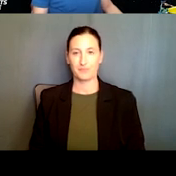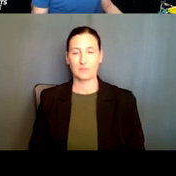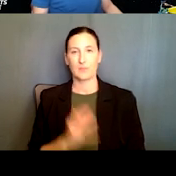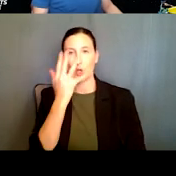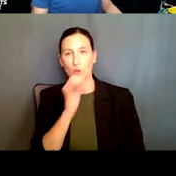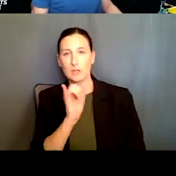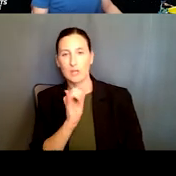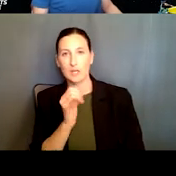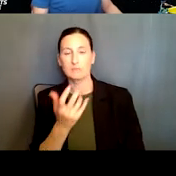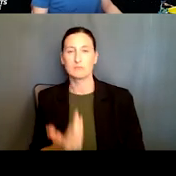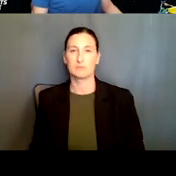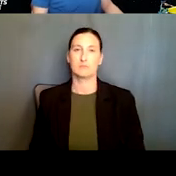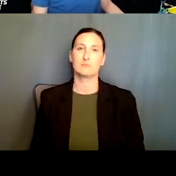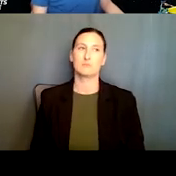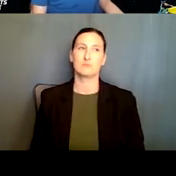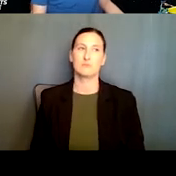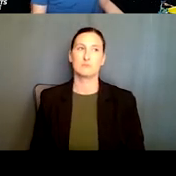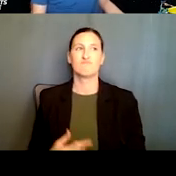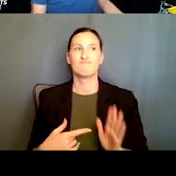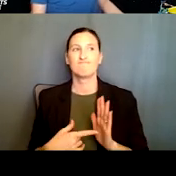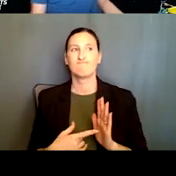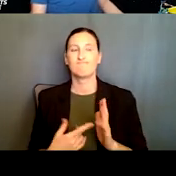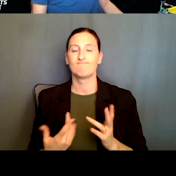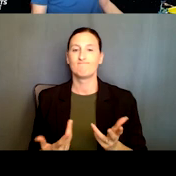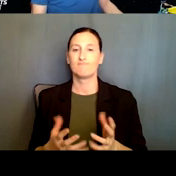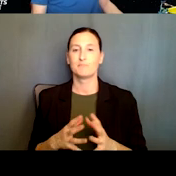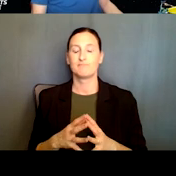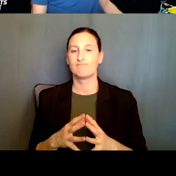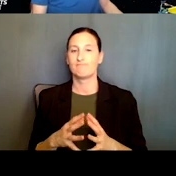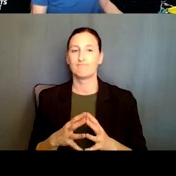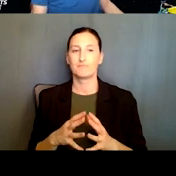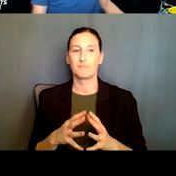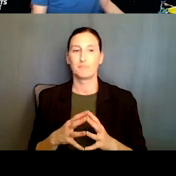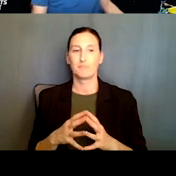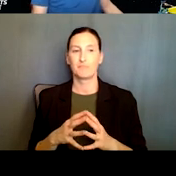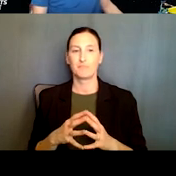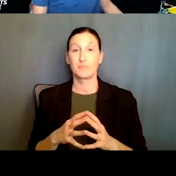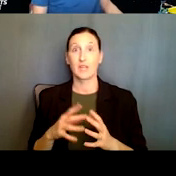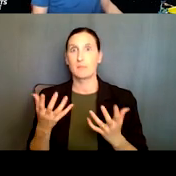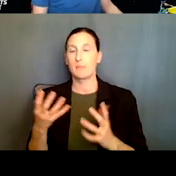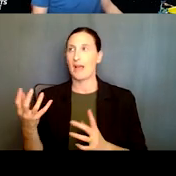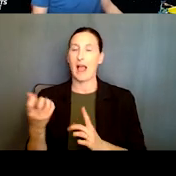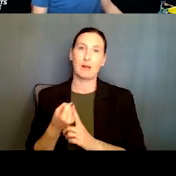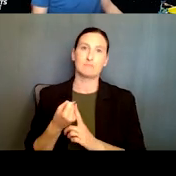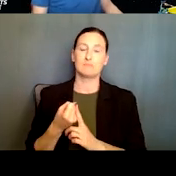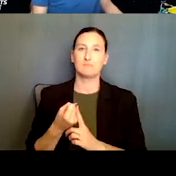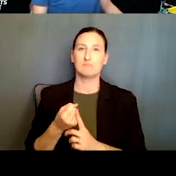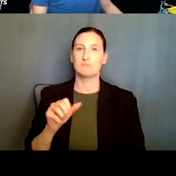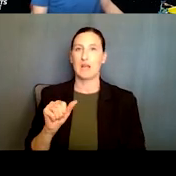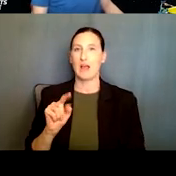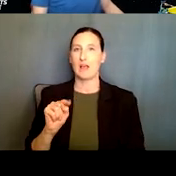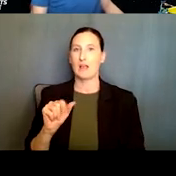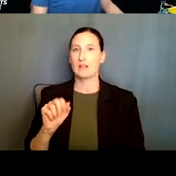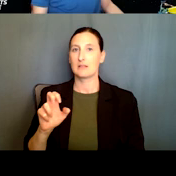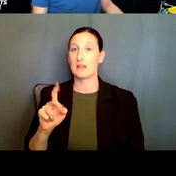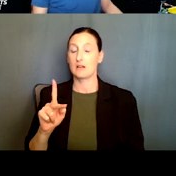um, unknown or, um, uh, let's say perturbation or, or, or attack. So, the question, uh, here